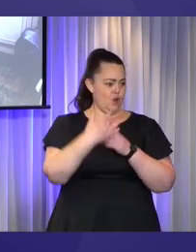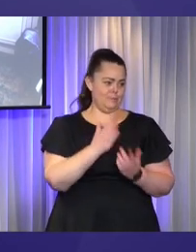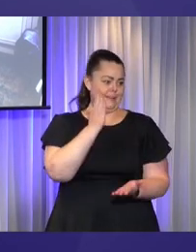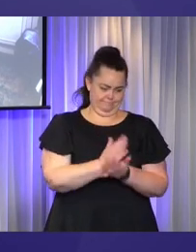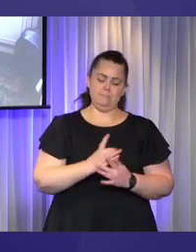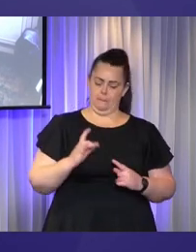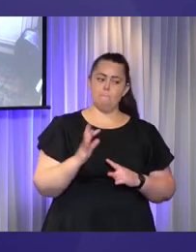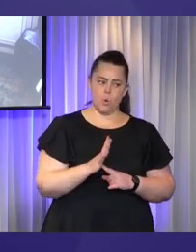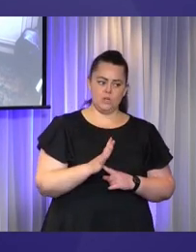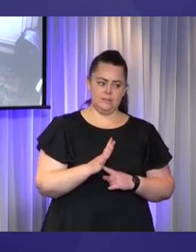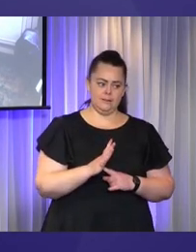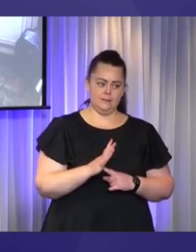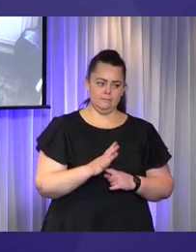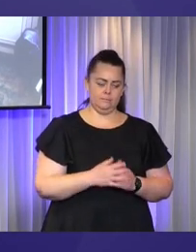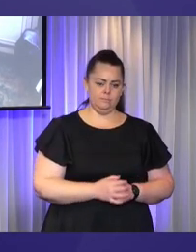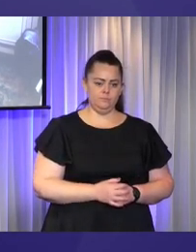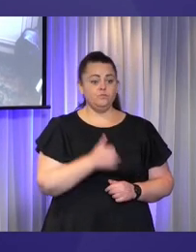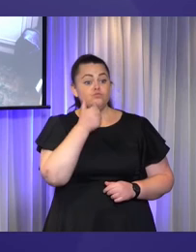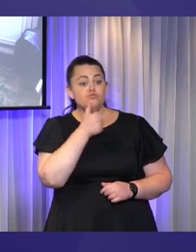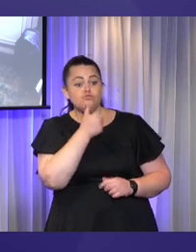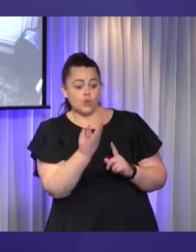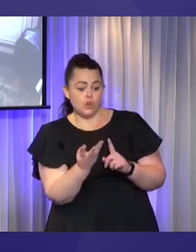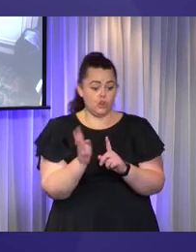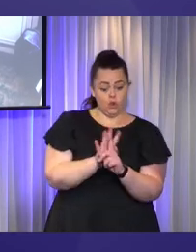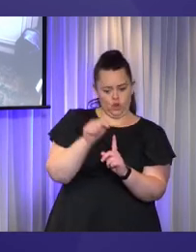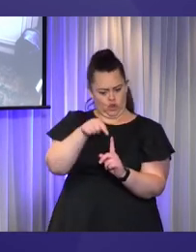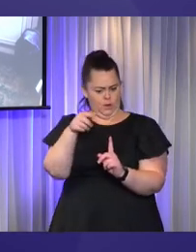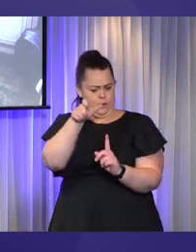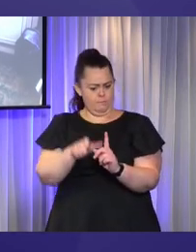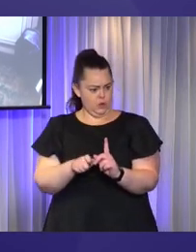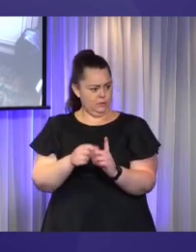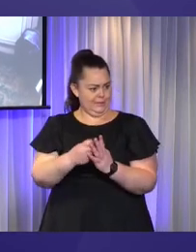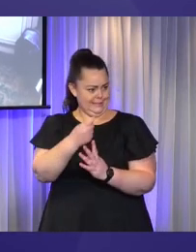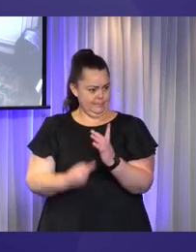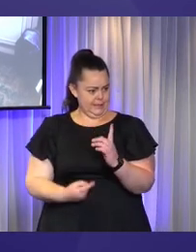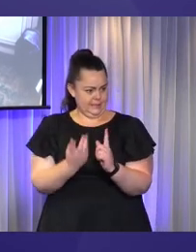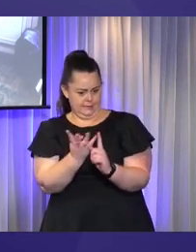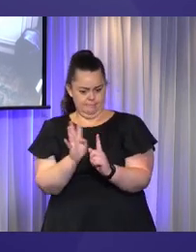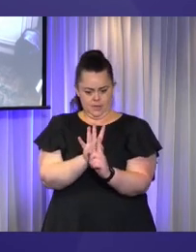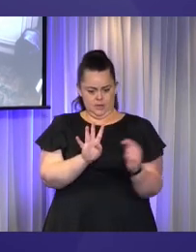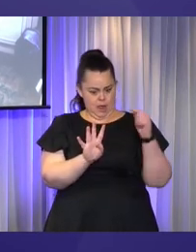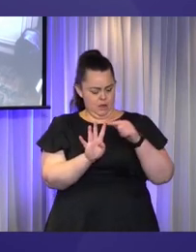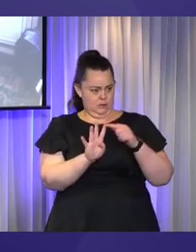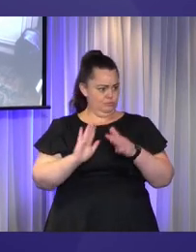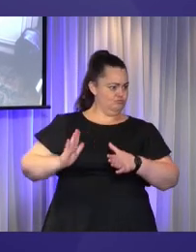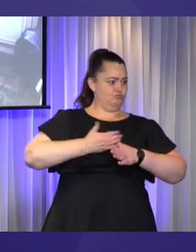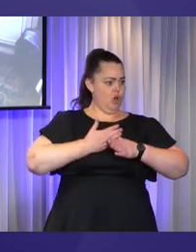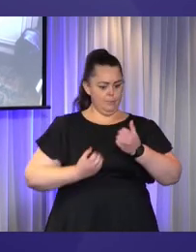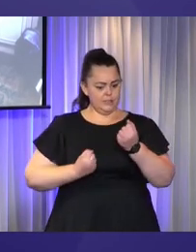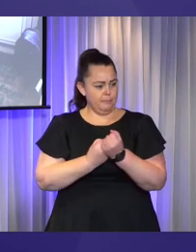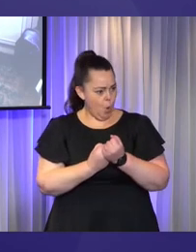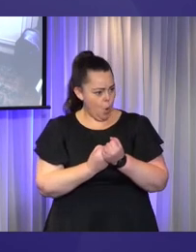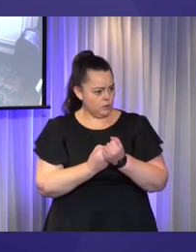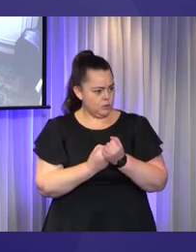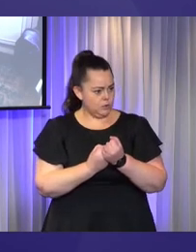one of your so-called primary supports experiences a lot of fatigue, that actually does really matter and that needs to